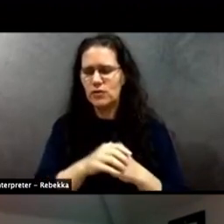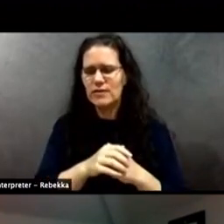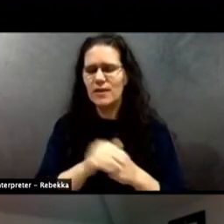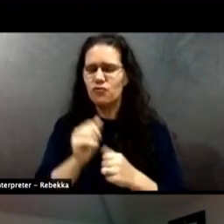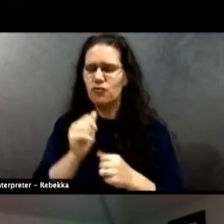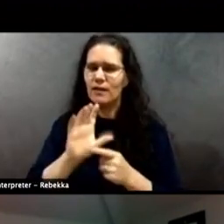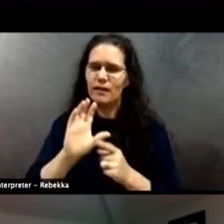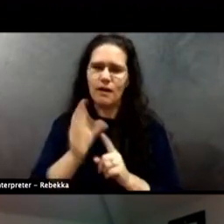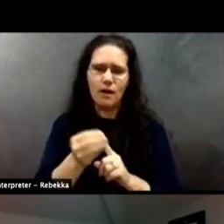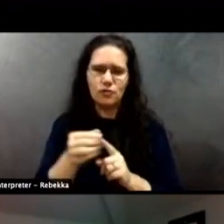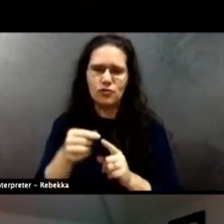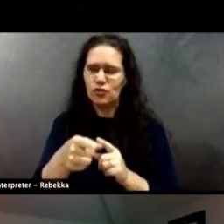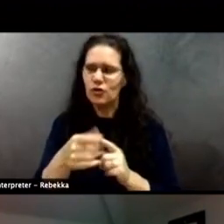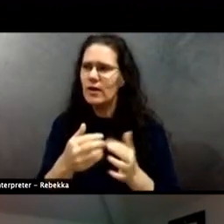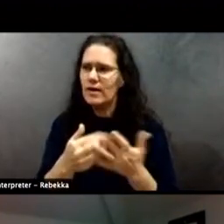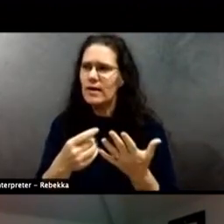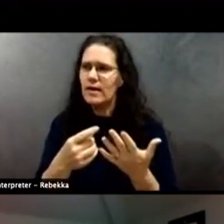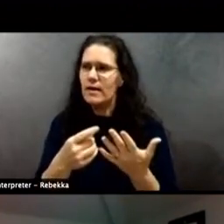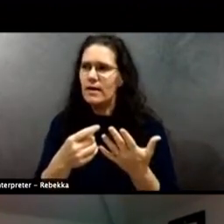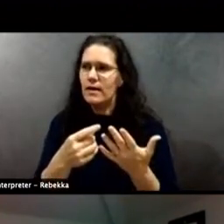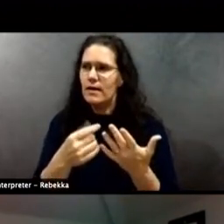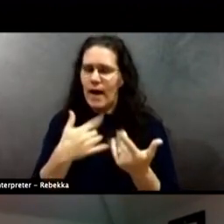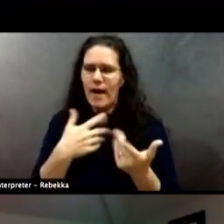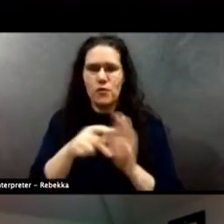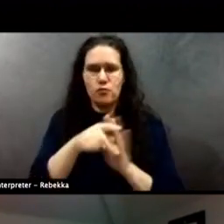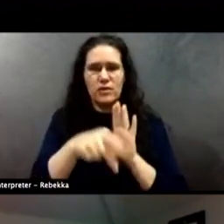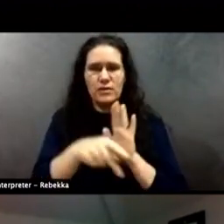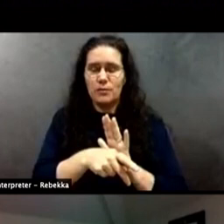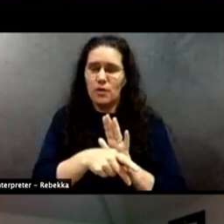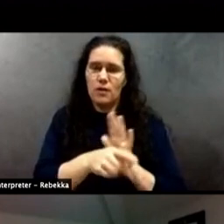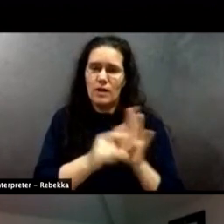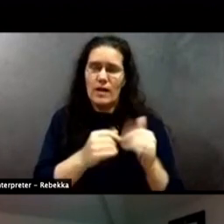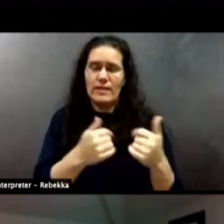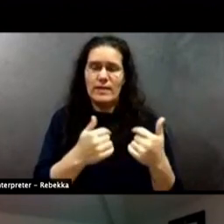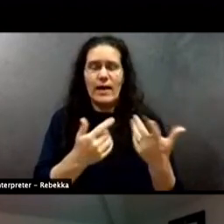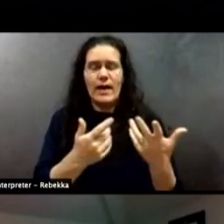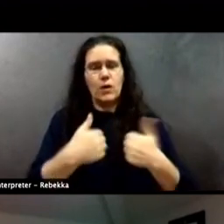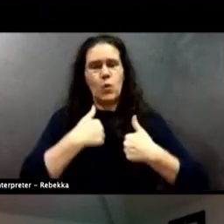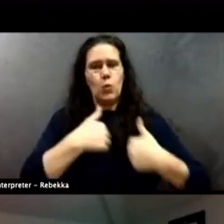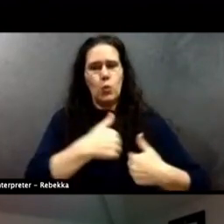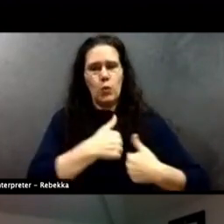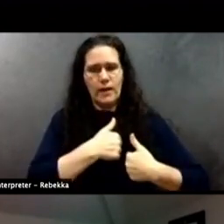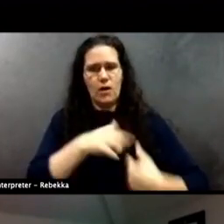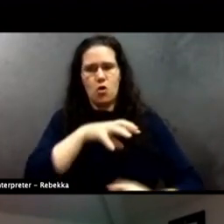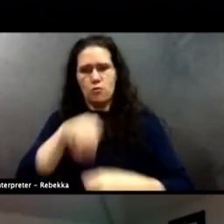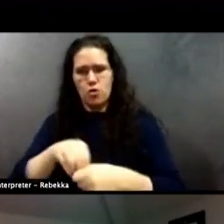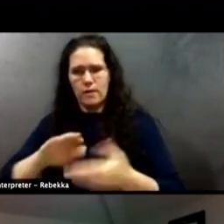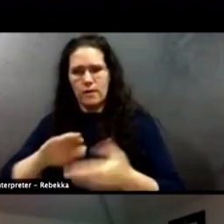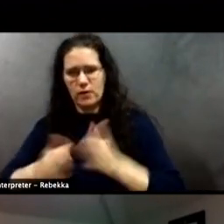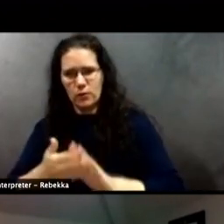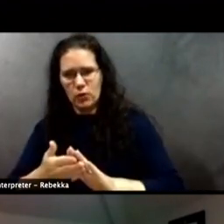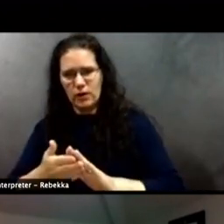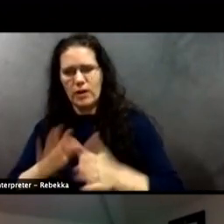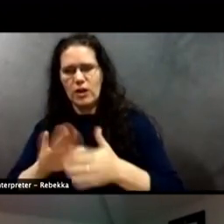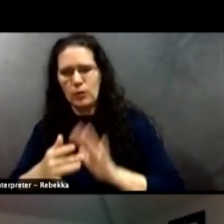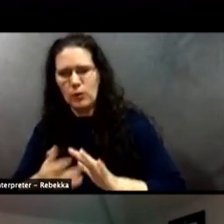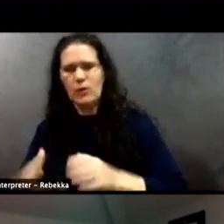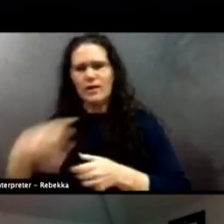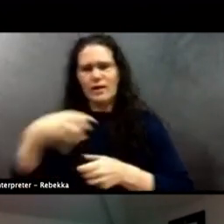as policing itself, is that we're just as much part of the community as the community is a part of us. Now,